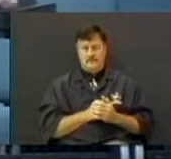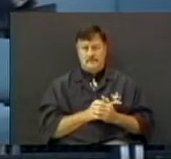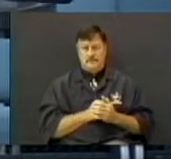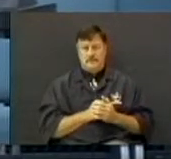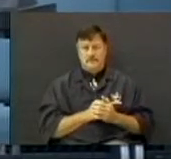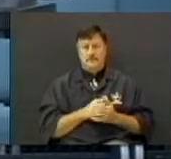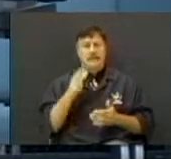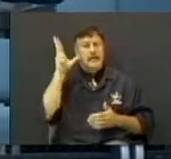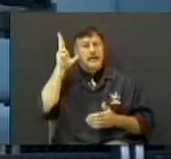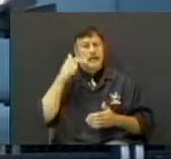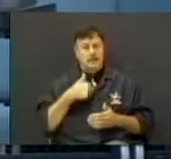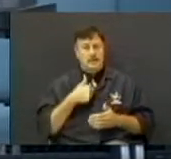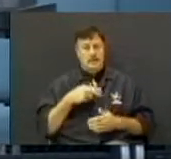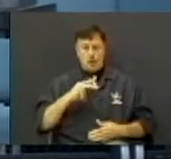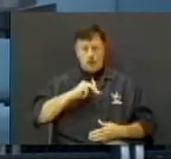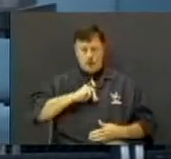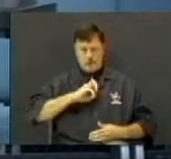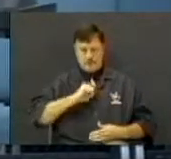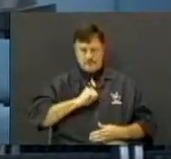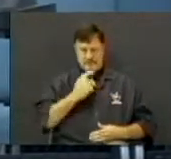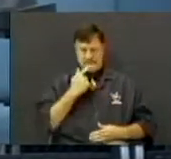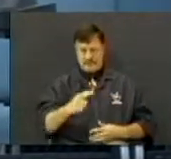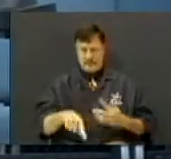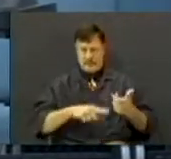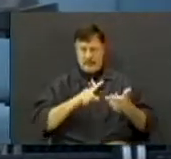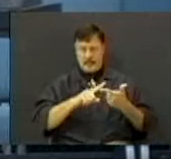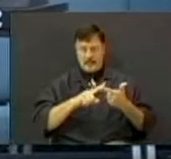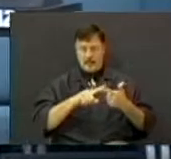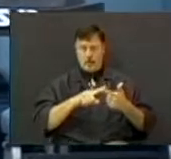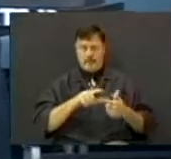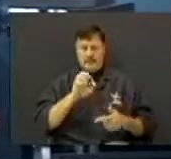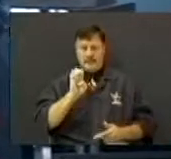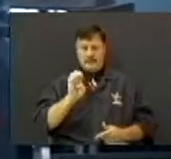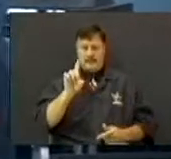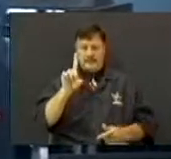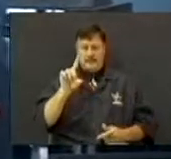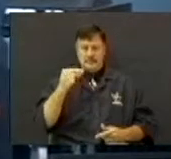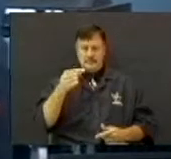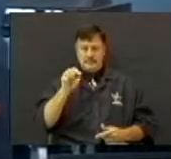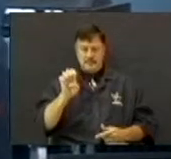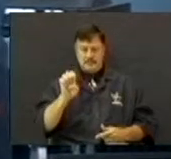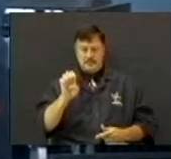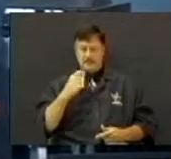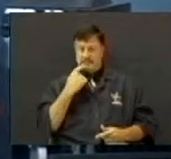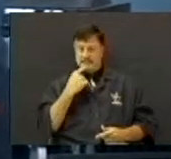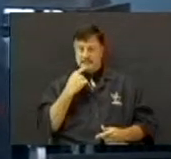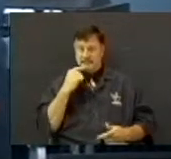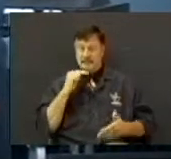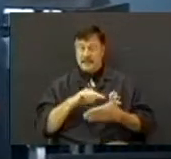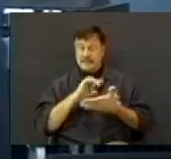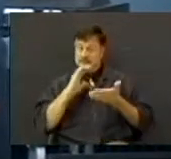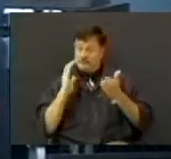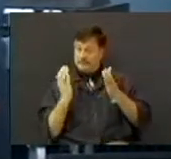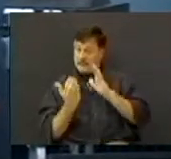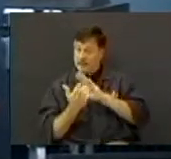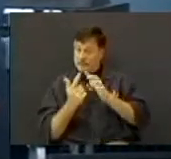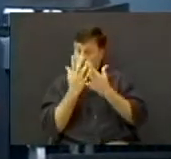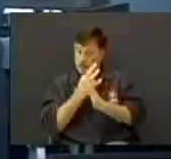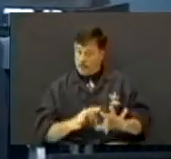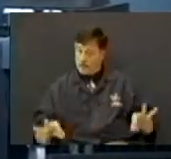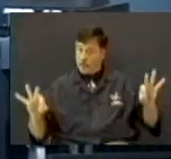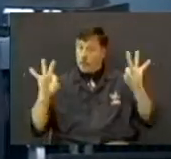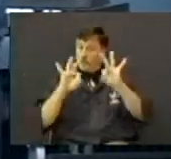But you hear me out. Marguerite said, when I started getting over the edge, she said, that's becoming too important to you.